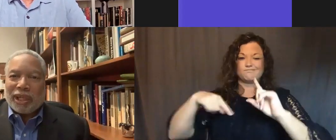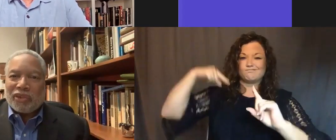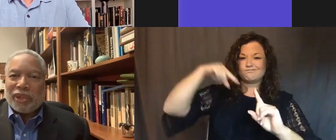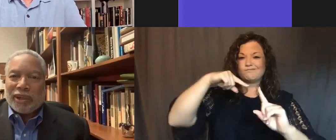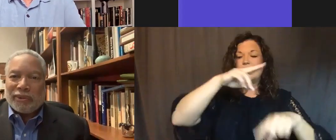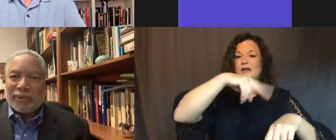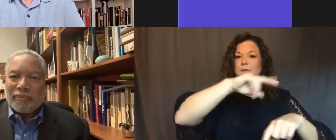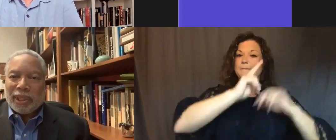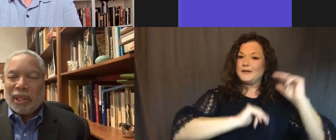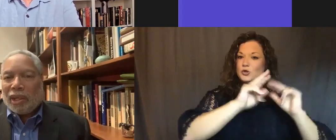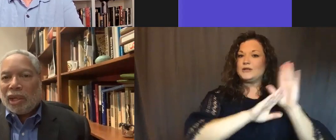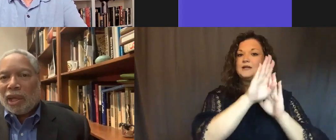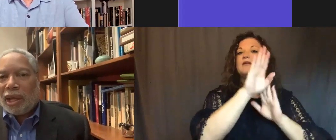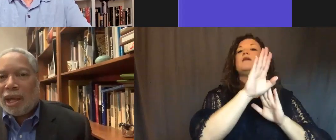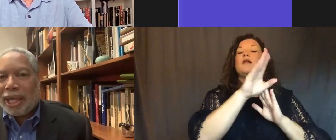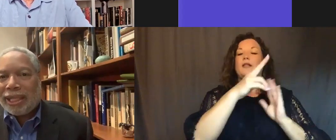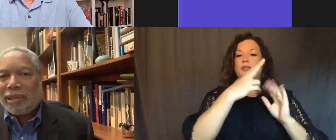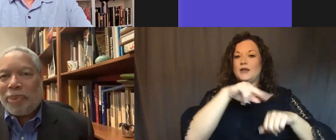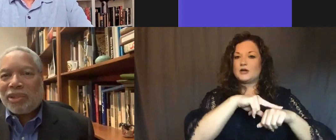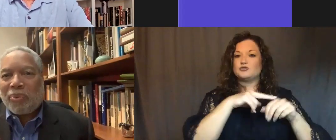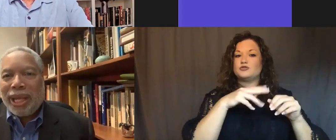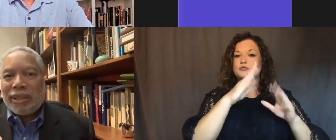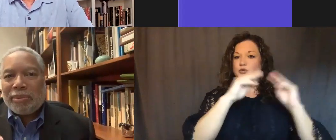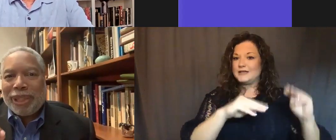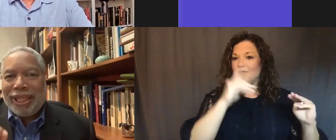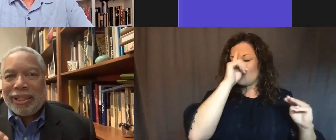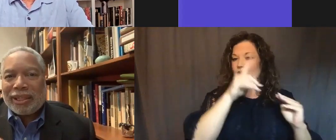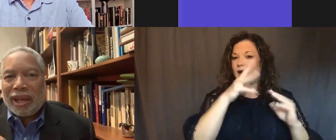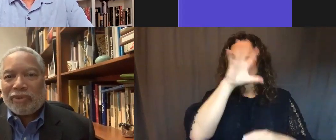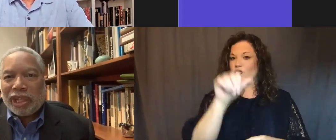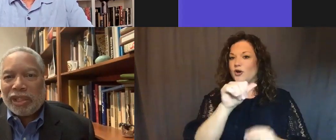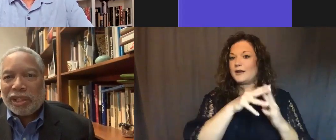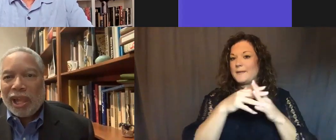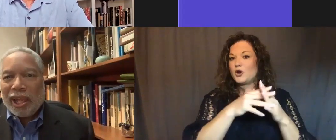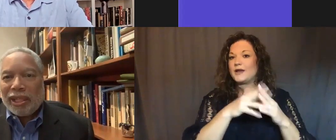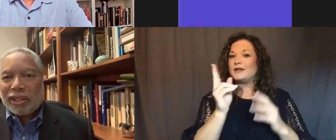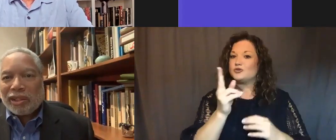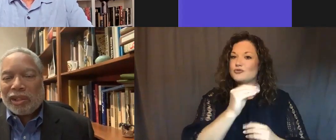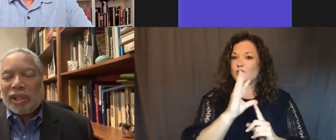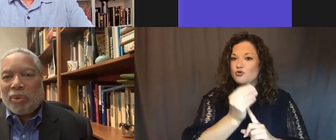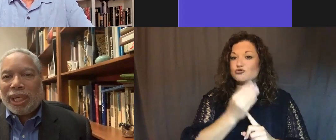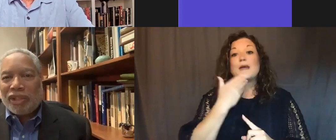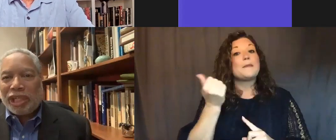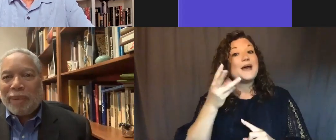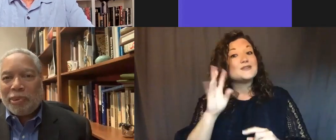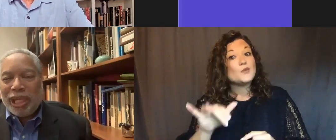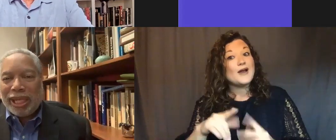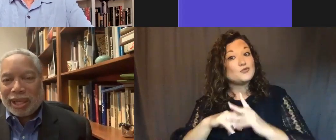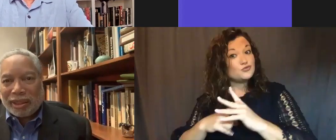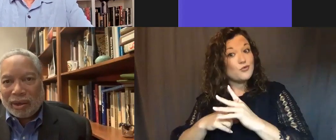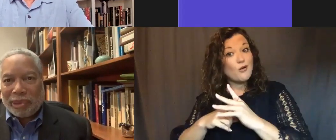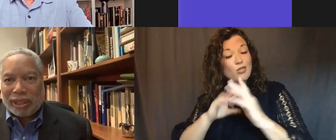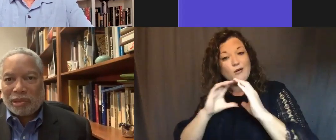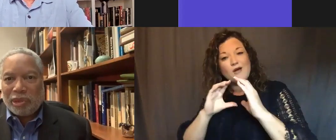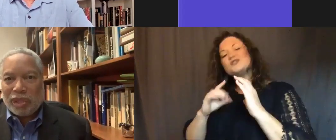African American History and Culture. I guess the best way to begin this conversation is to look at what has shaped me